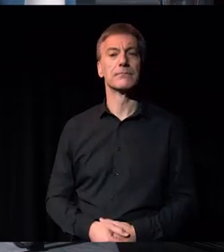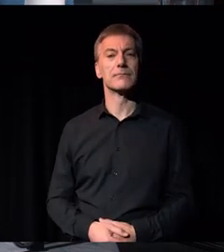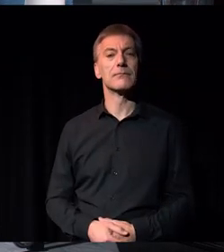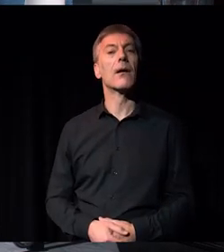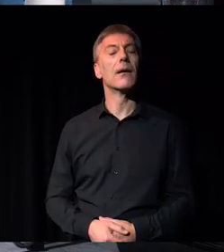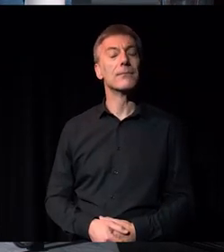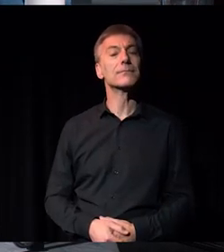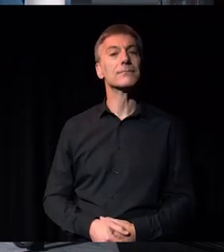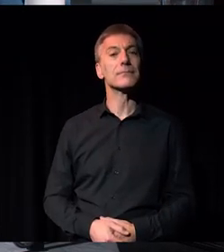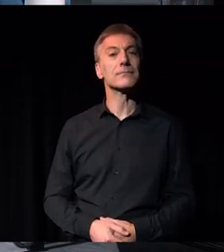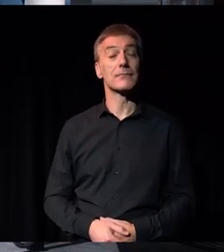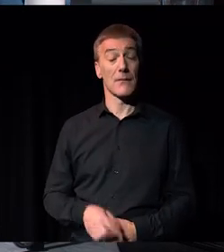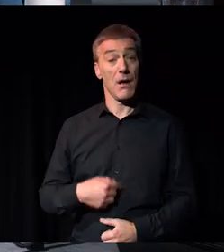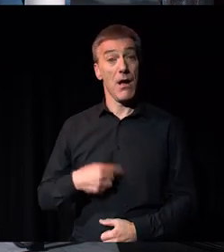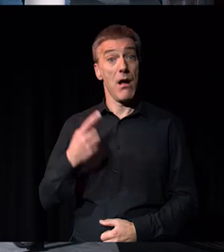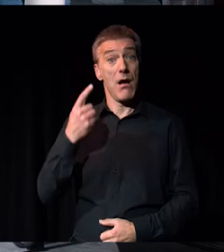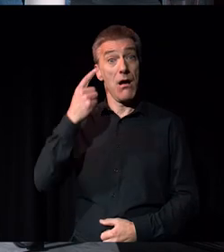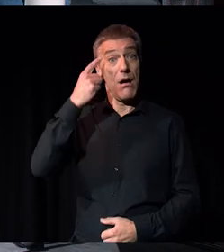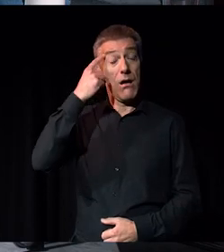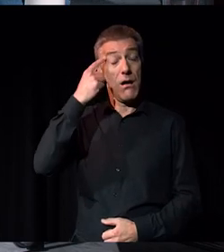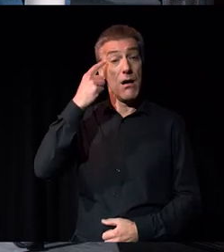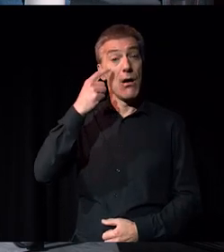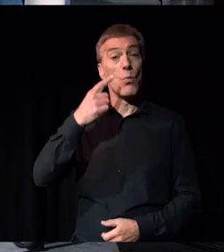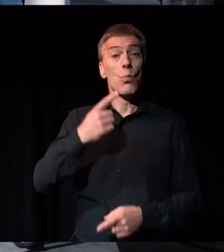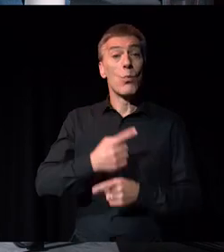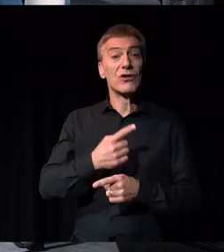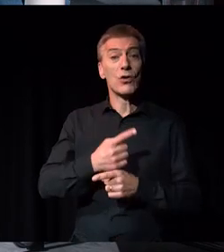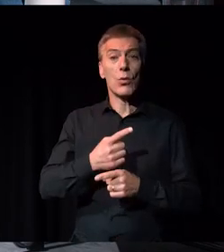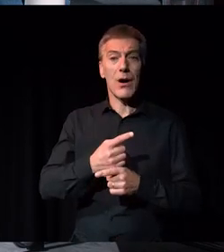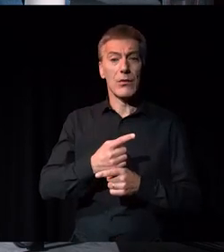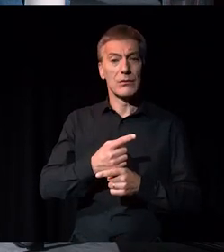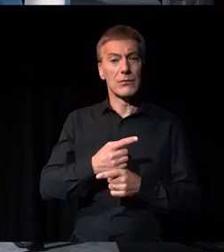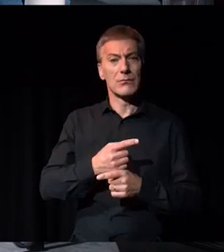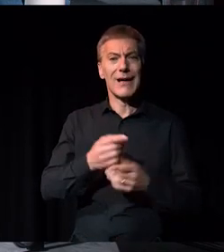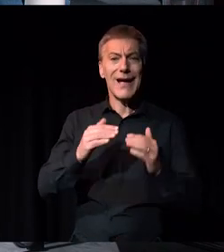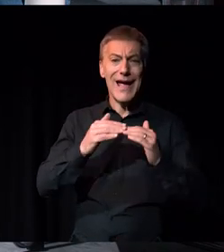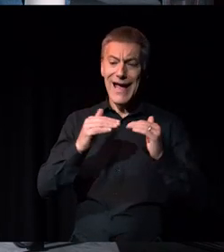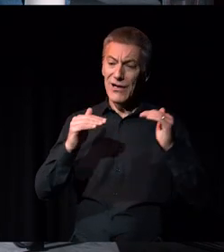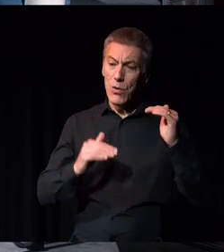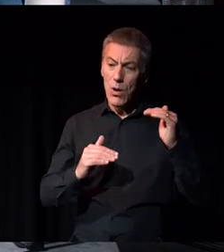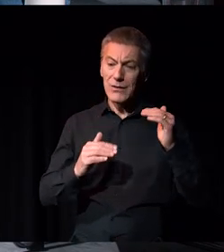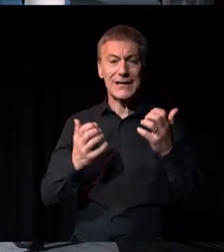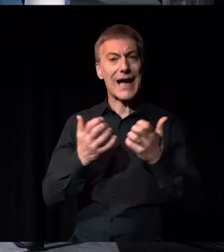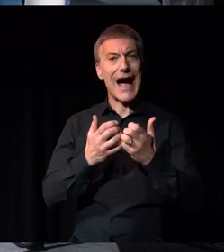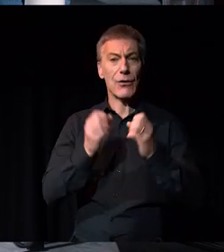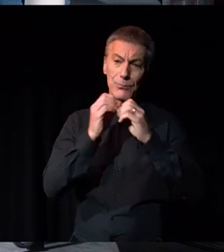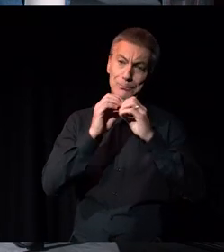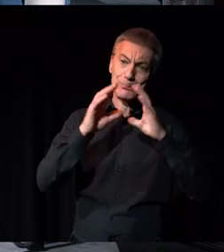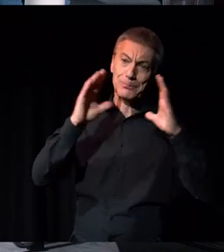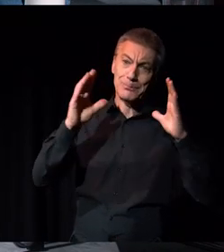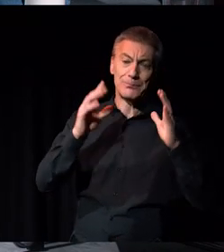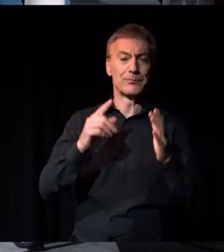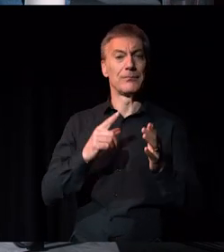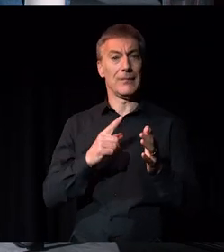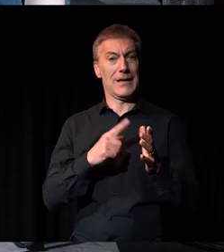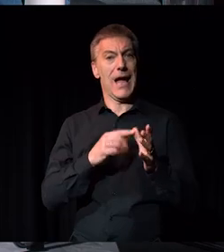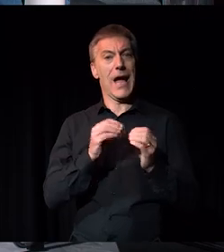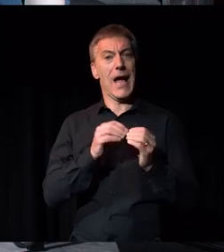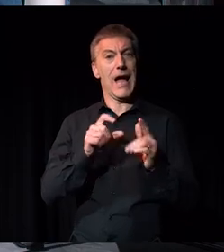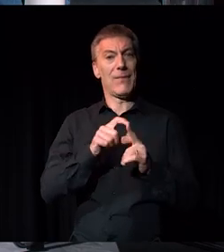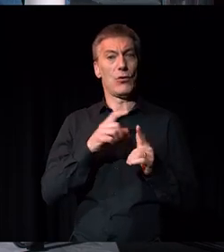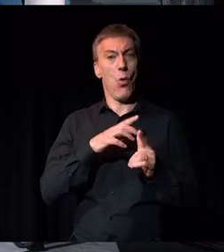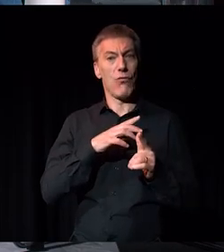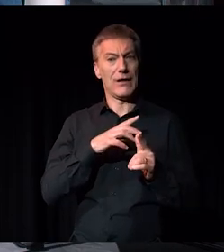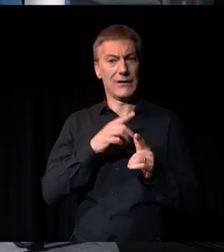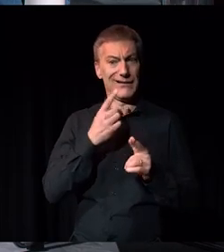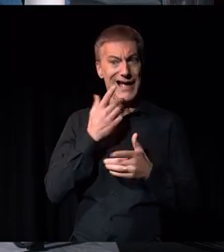Well, I think, you know, we talk about making, you know, getting a better picture of inequality and Abbott's made some really good points about what was missing from that